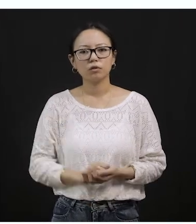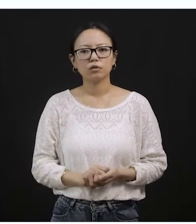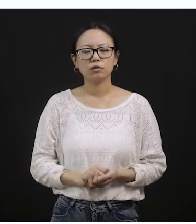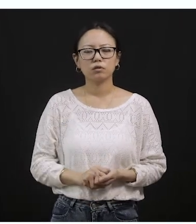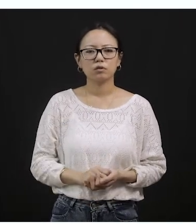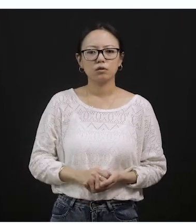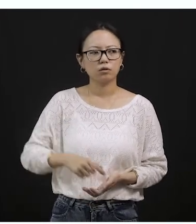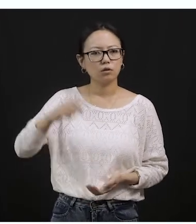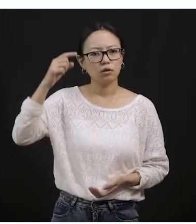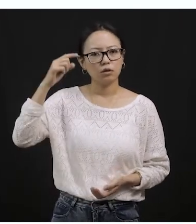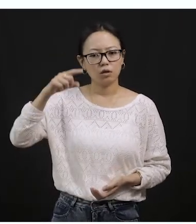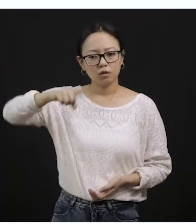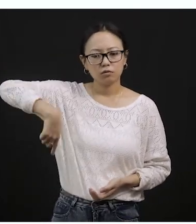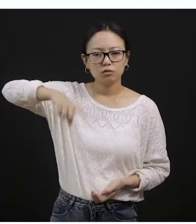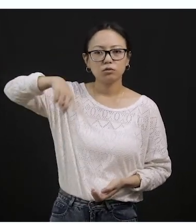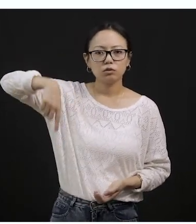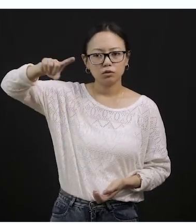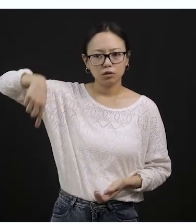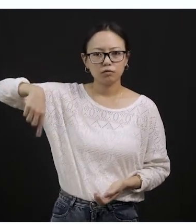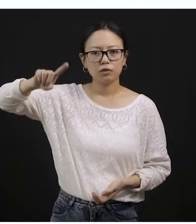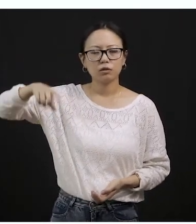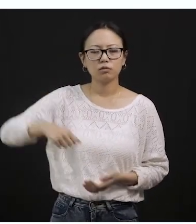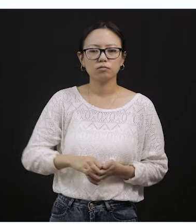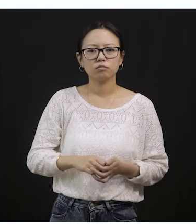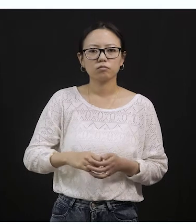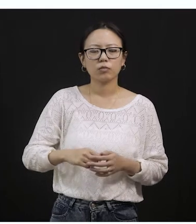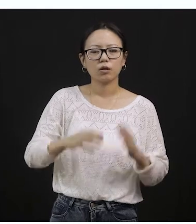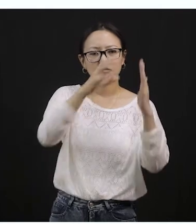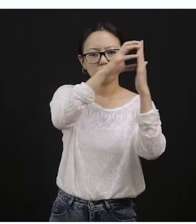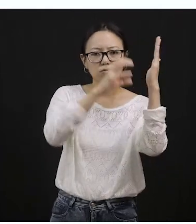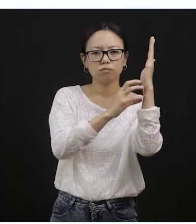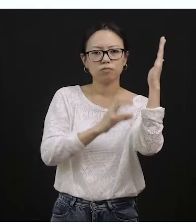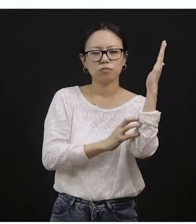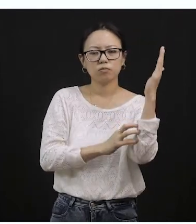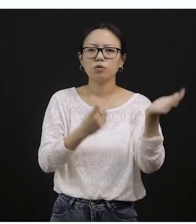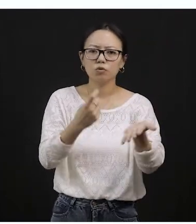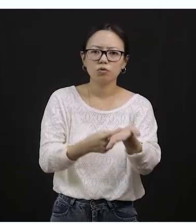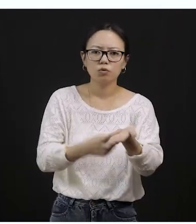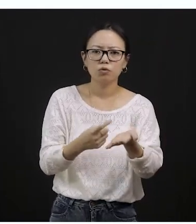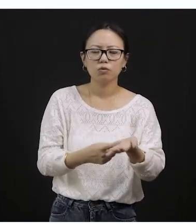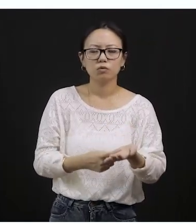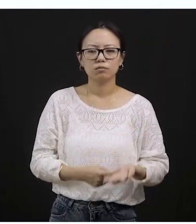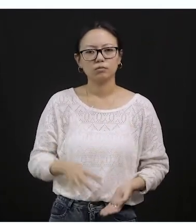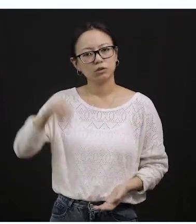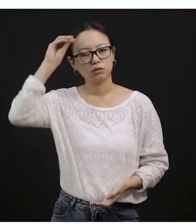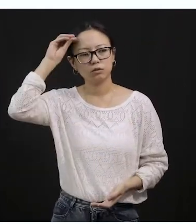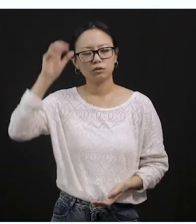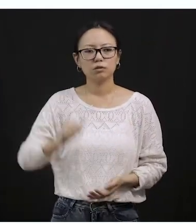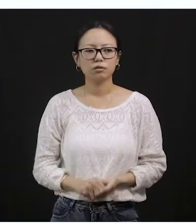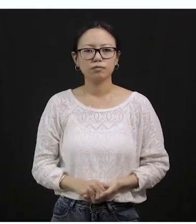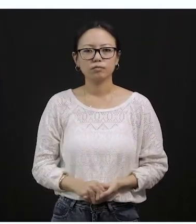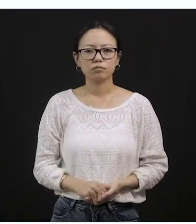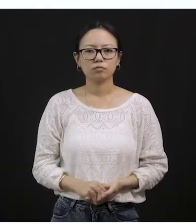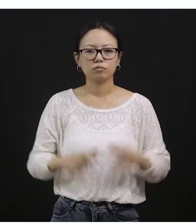We learned about traffic symbols. Yes or no? All right? So now here, this is a